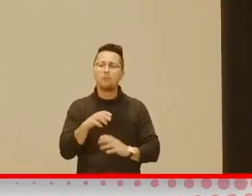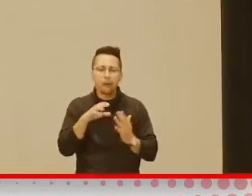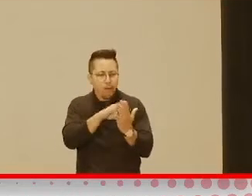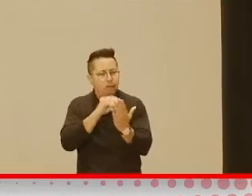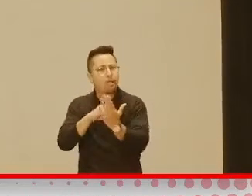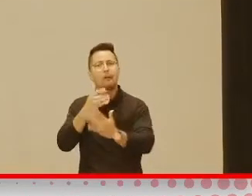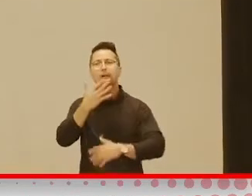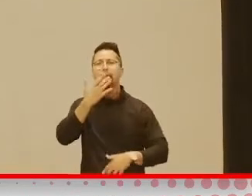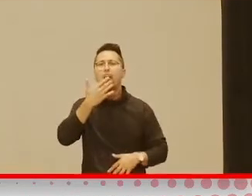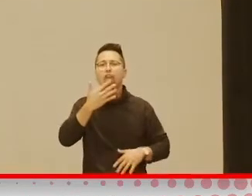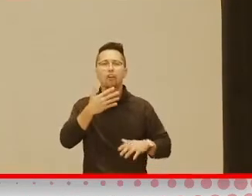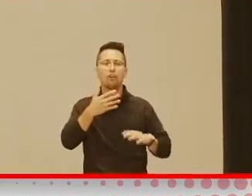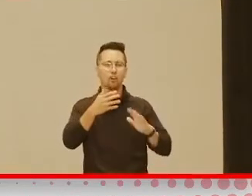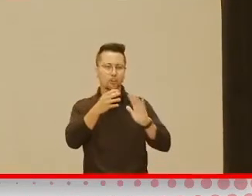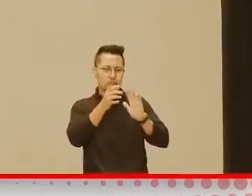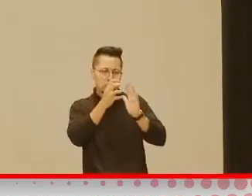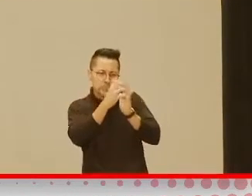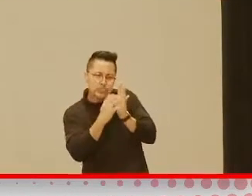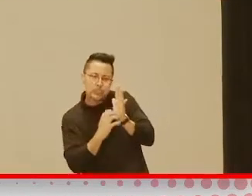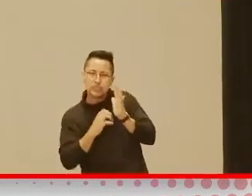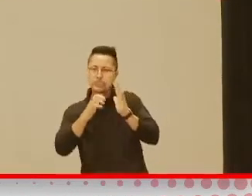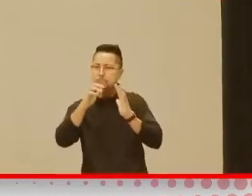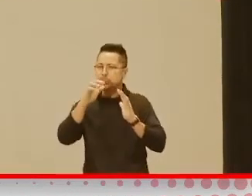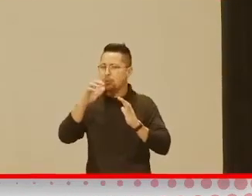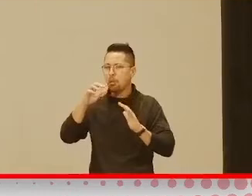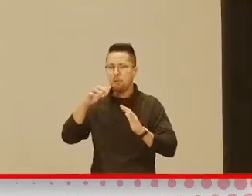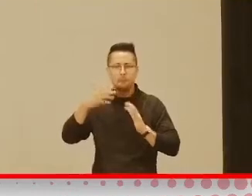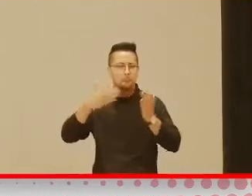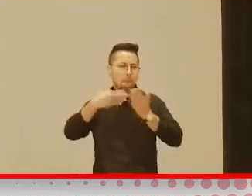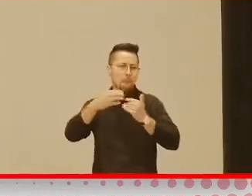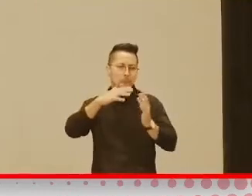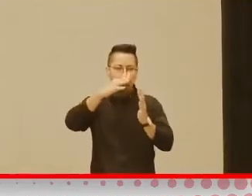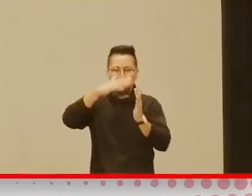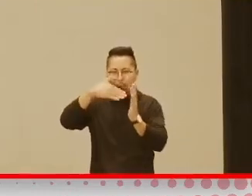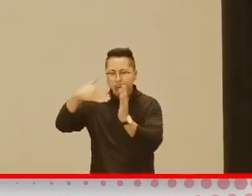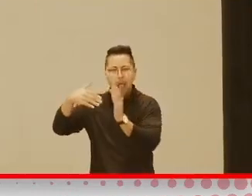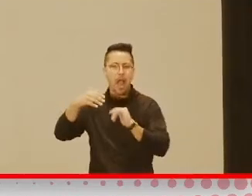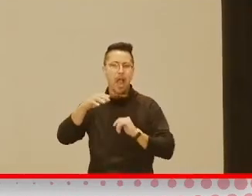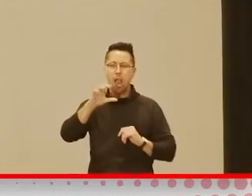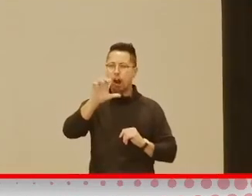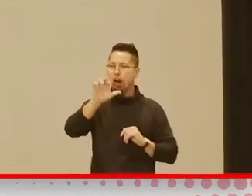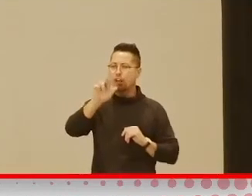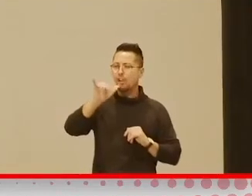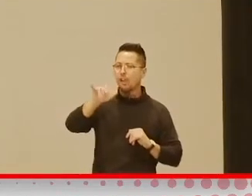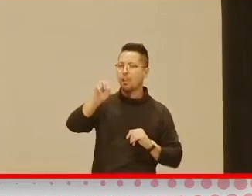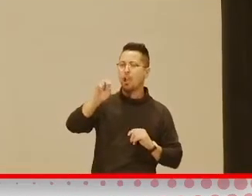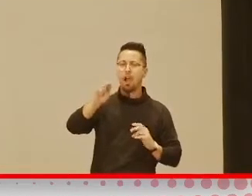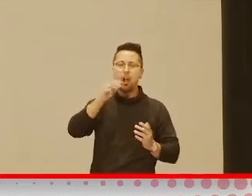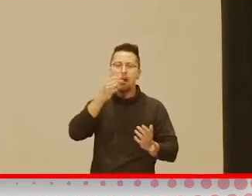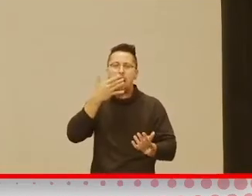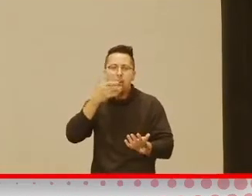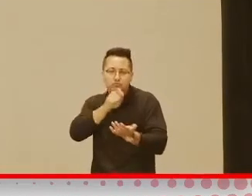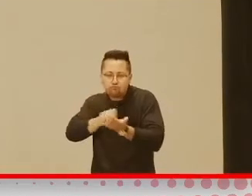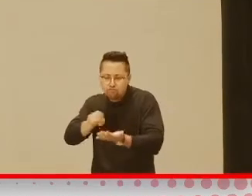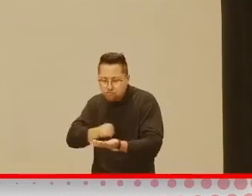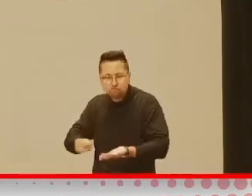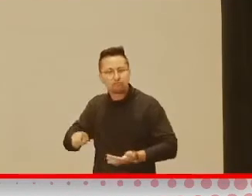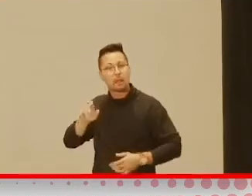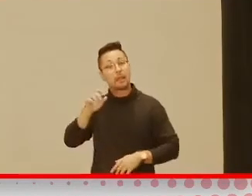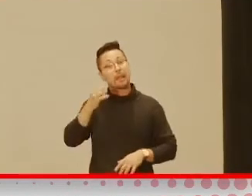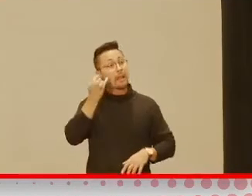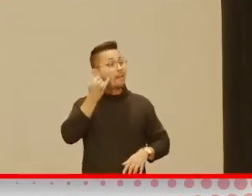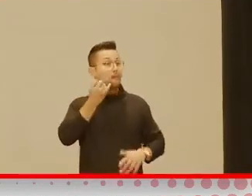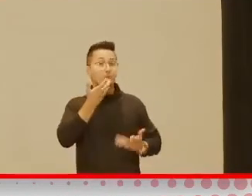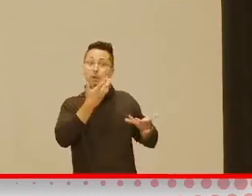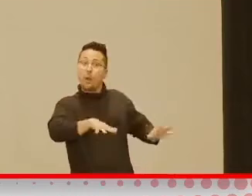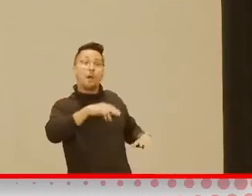playing with art, whether it's paint or crayons, is something you can do. If you don't want to do messy or